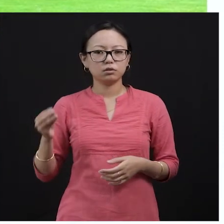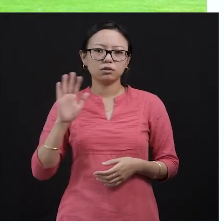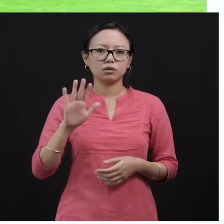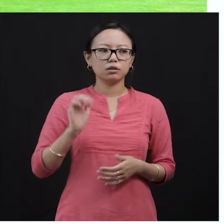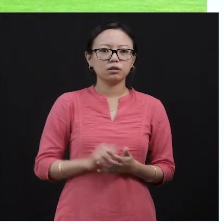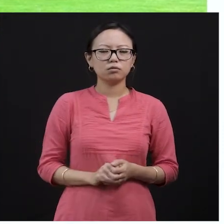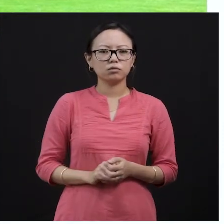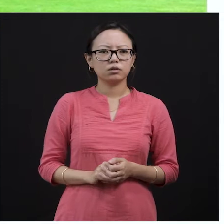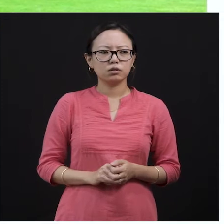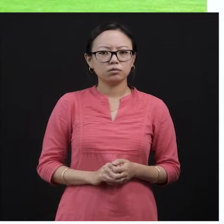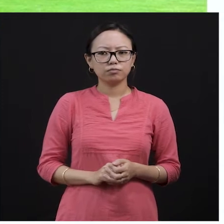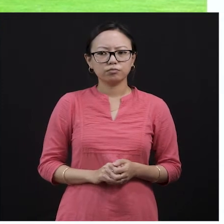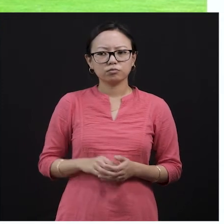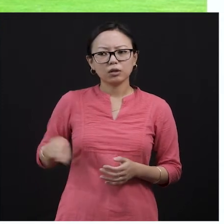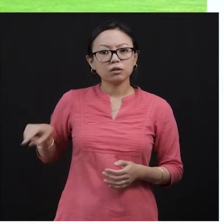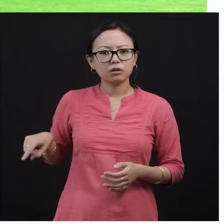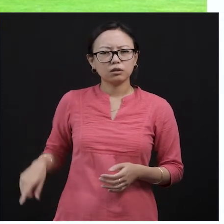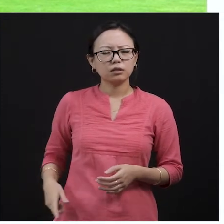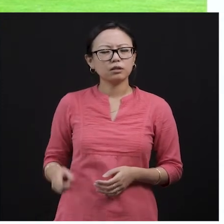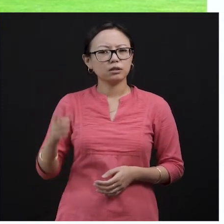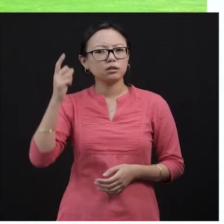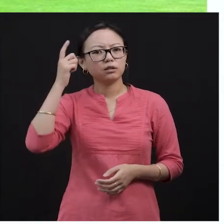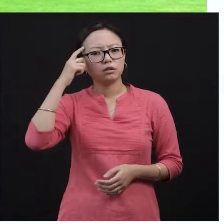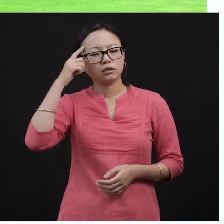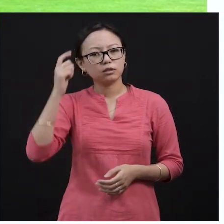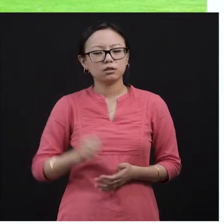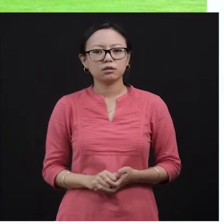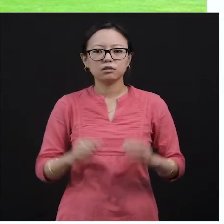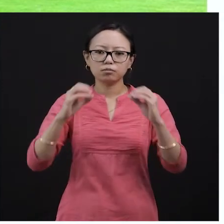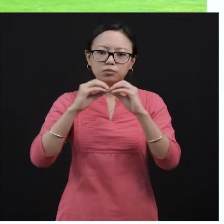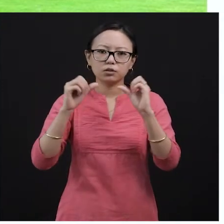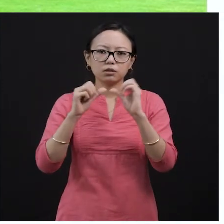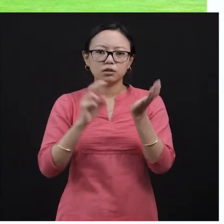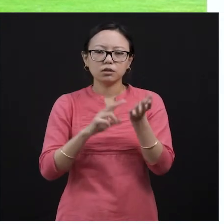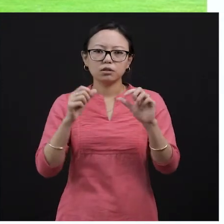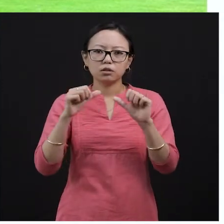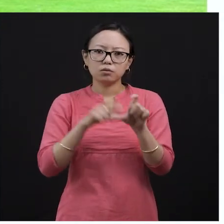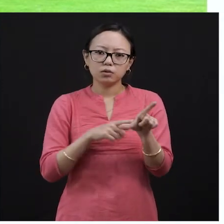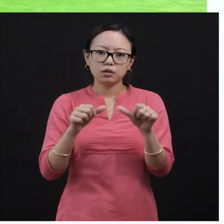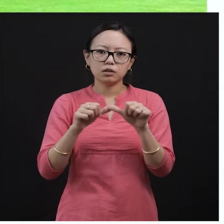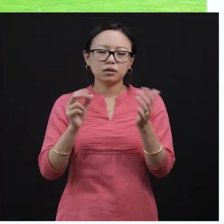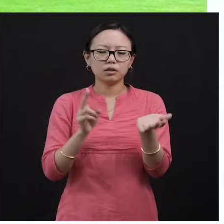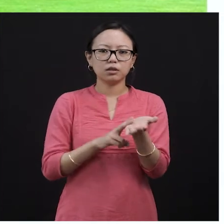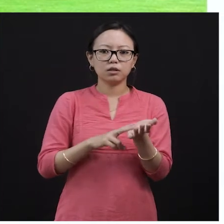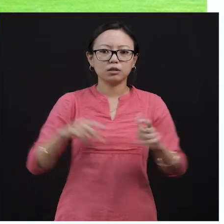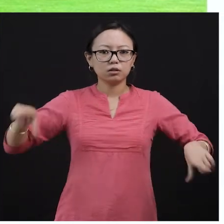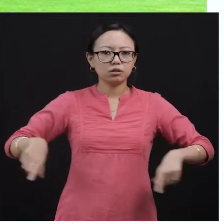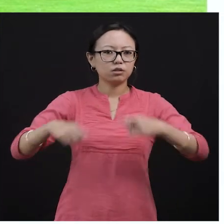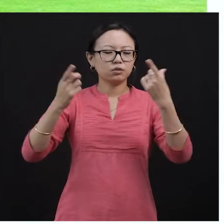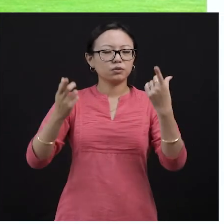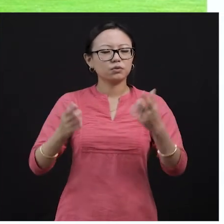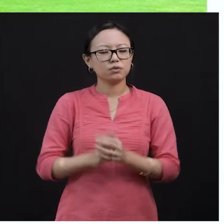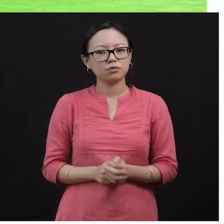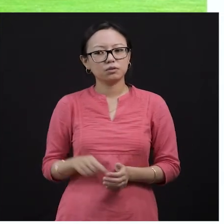belong to others, but you use it more, isn't it? And so it's almost like that belongs to you. And so the boy used to feel he had a sense